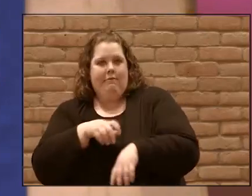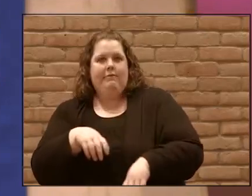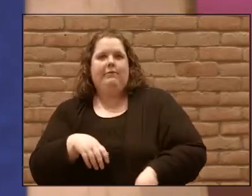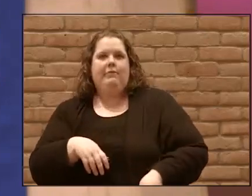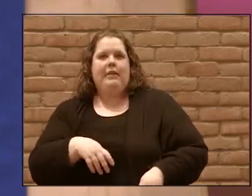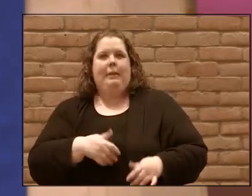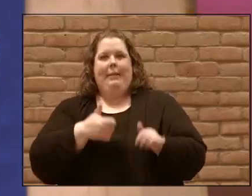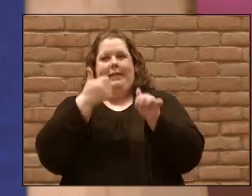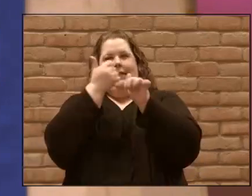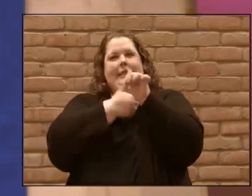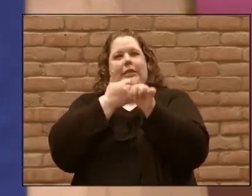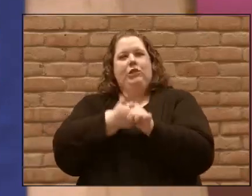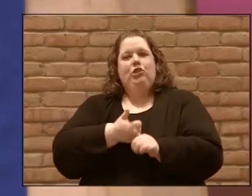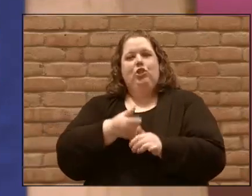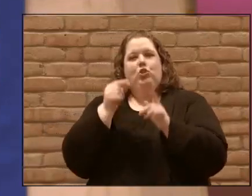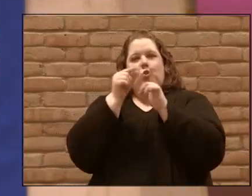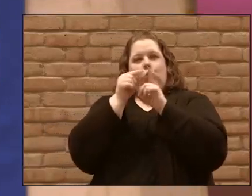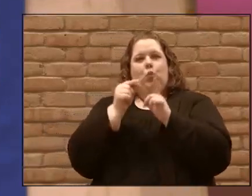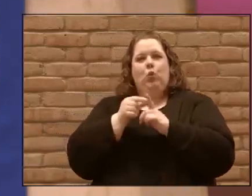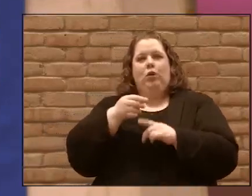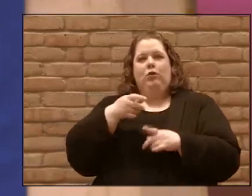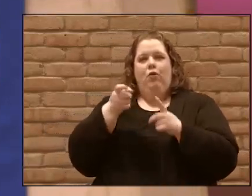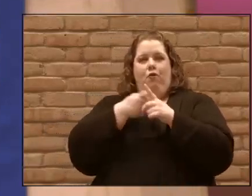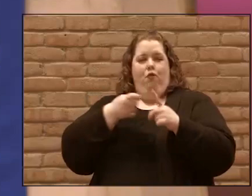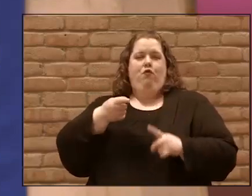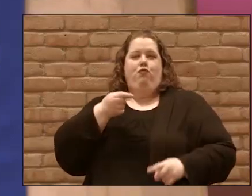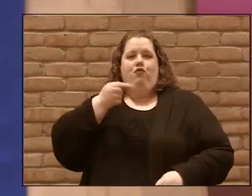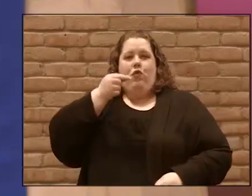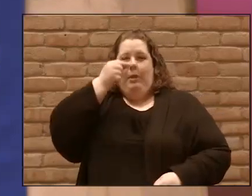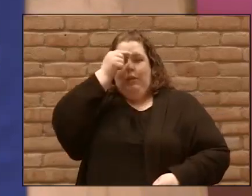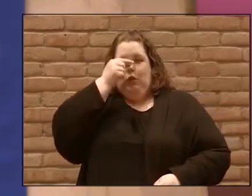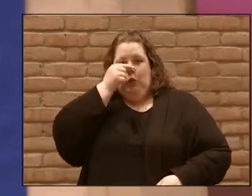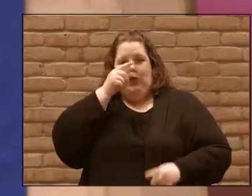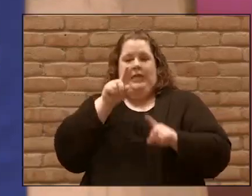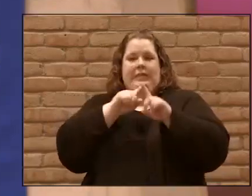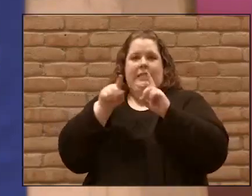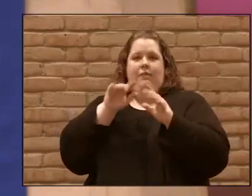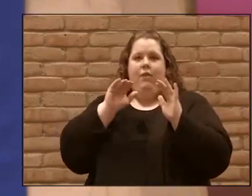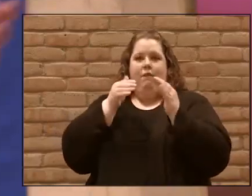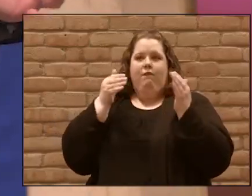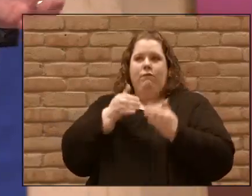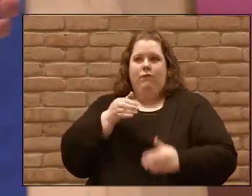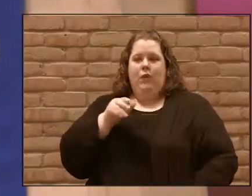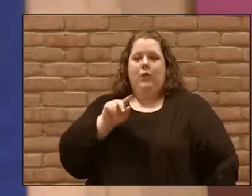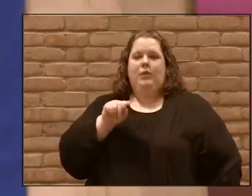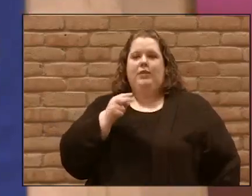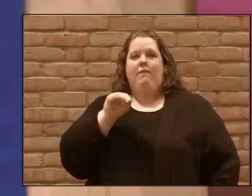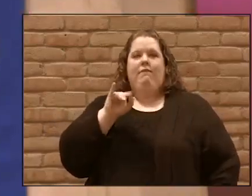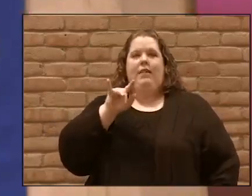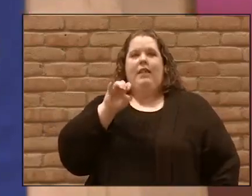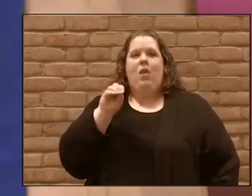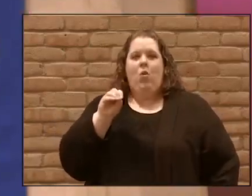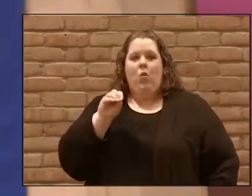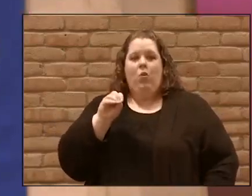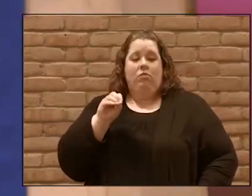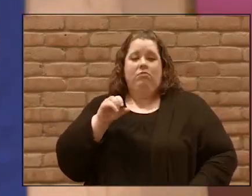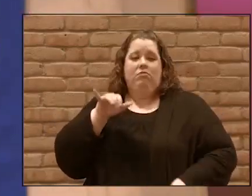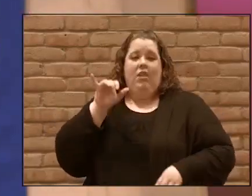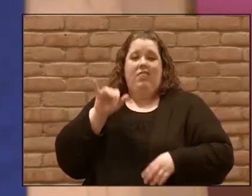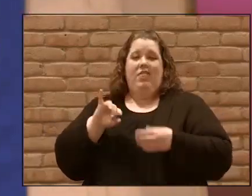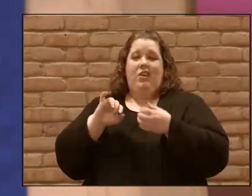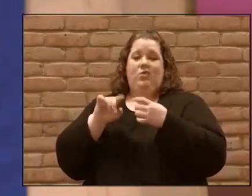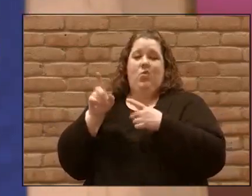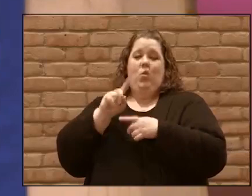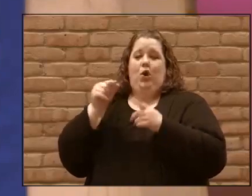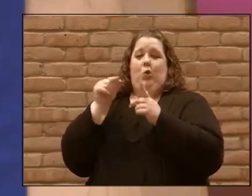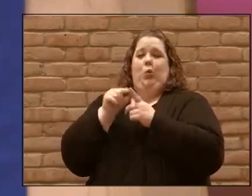but each of these words in Greek have a different focus. For example phileo is where we get Philadelphia and it means brotherly love.